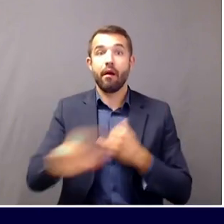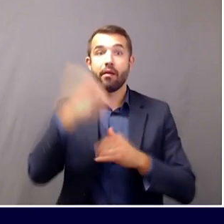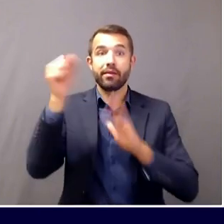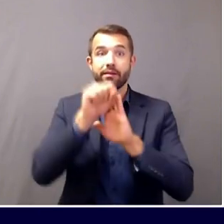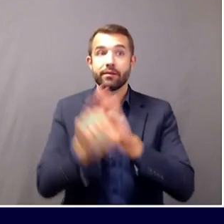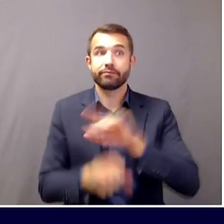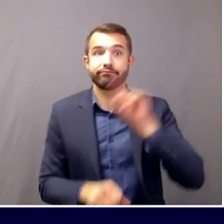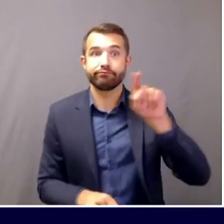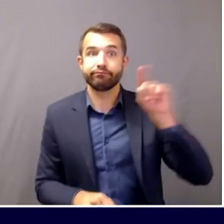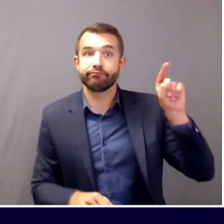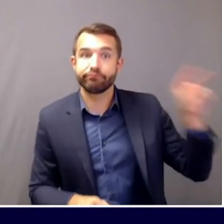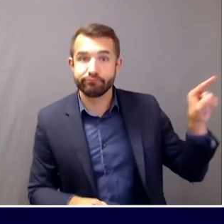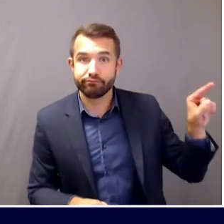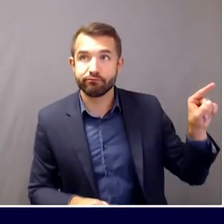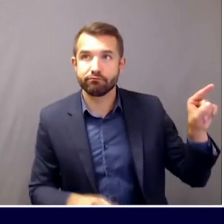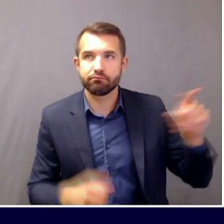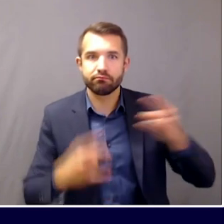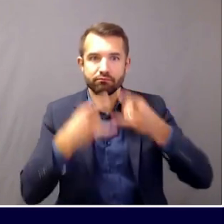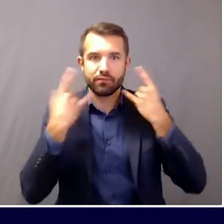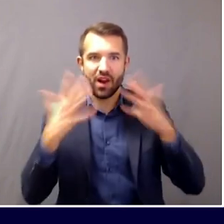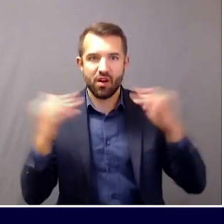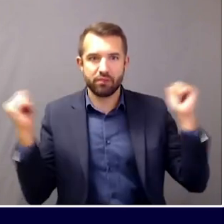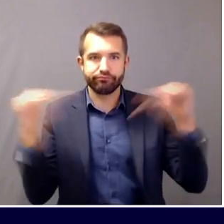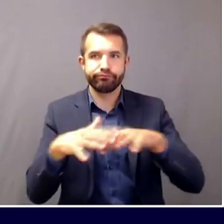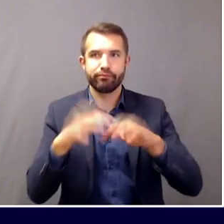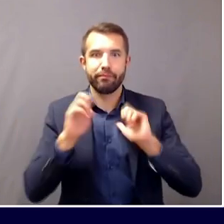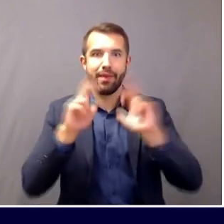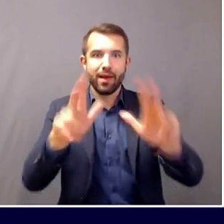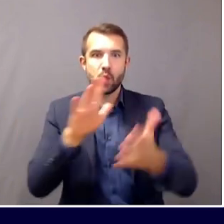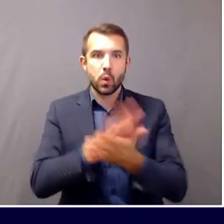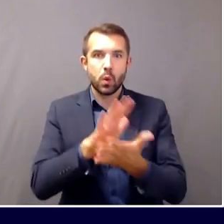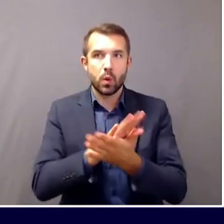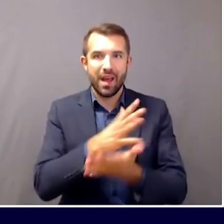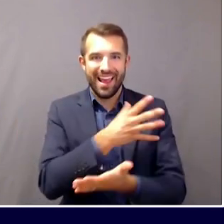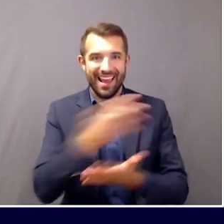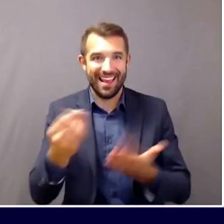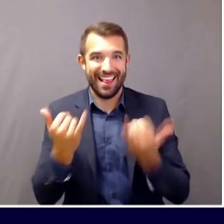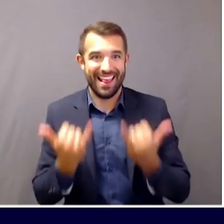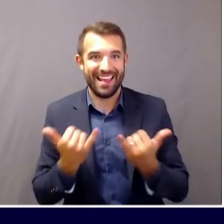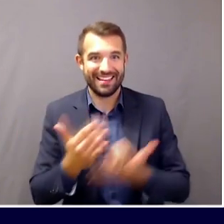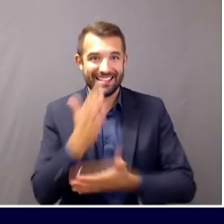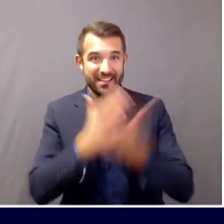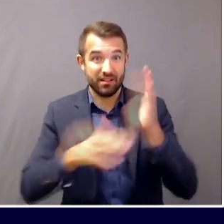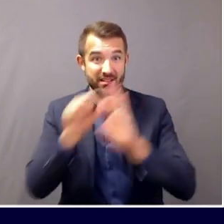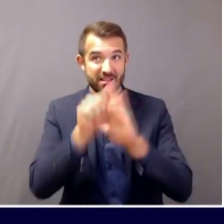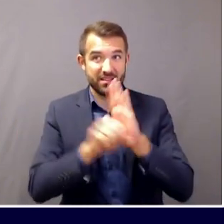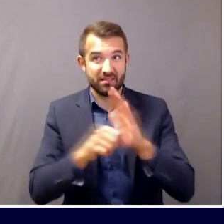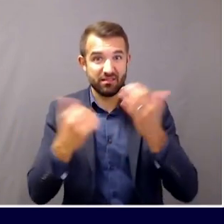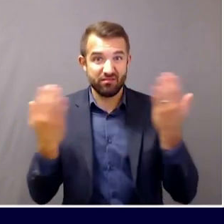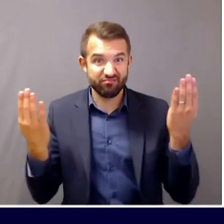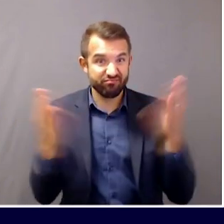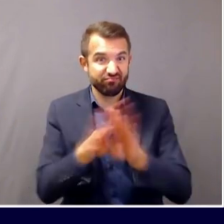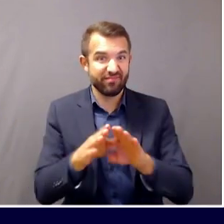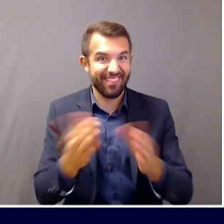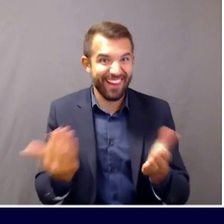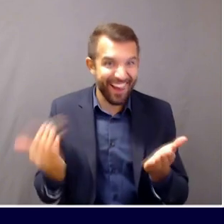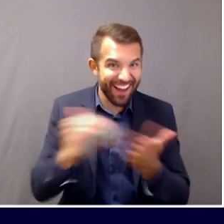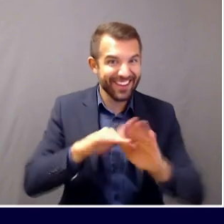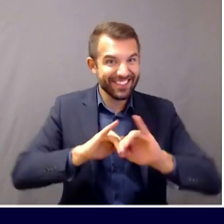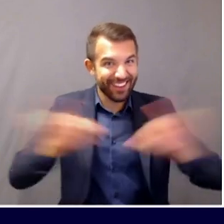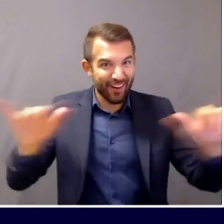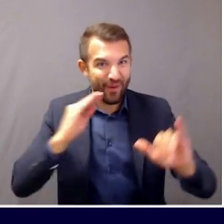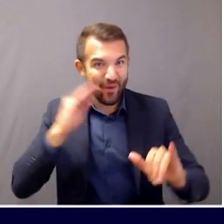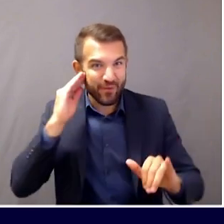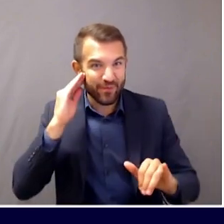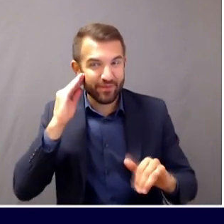because of positive tests, is there any way the state could put some kind of system in place for testing before return